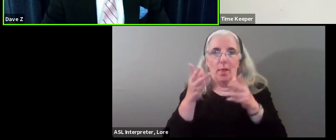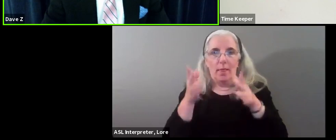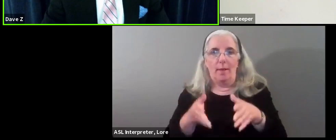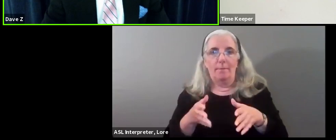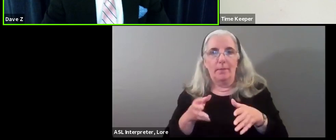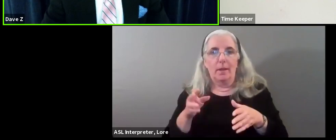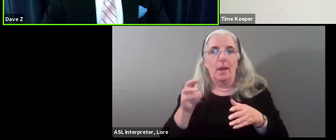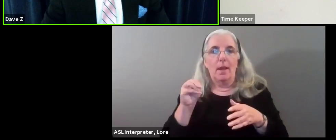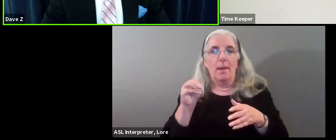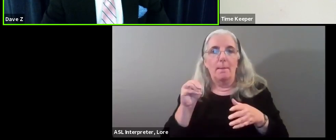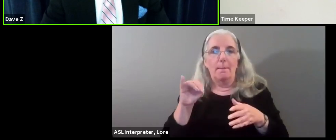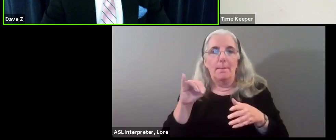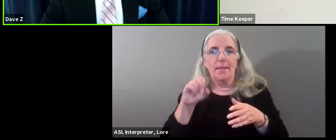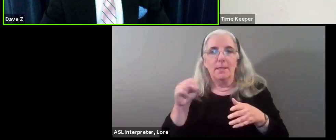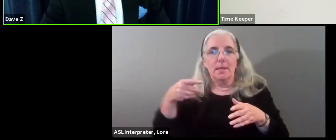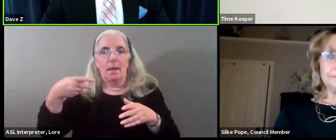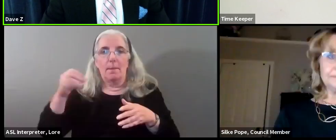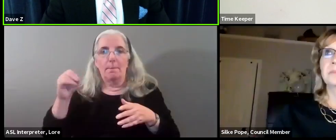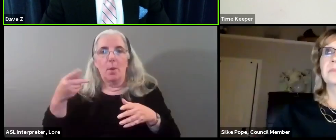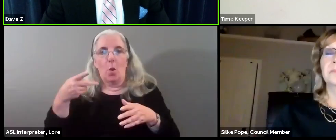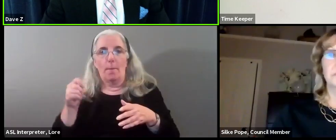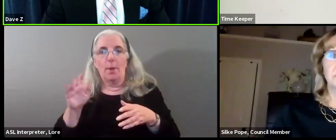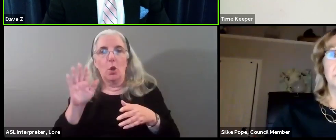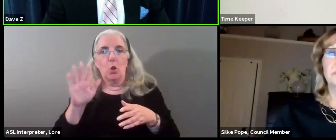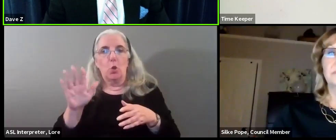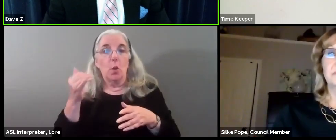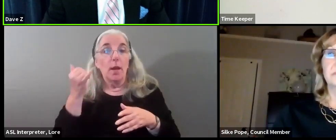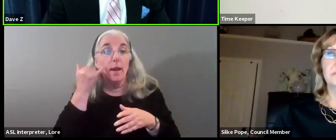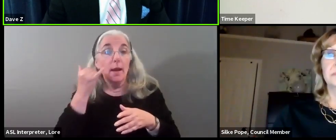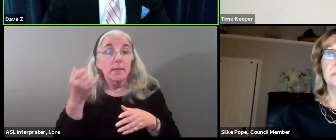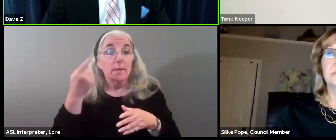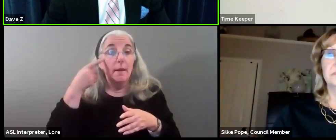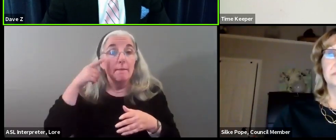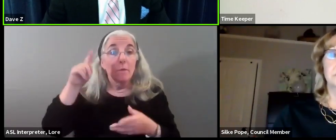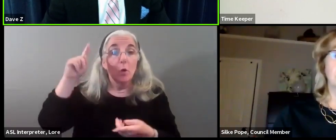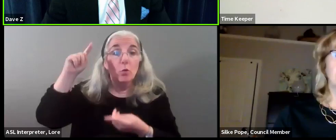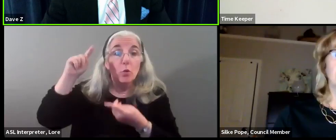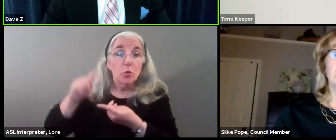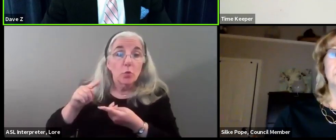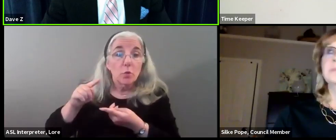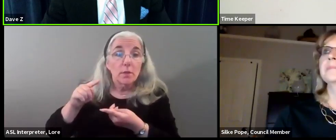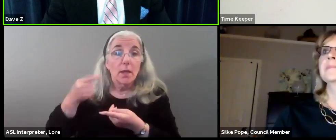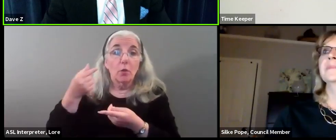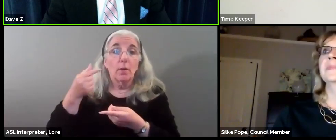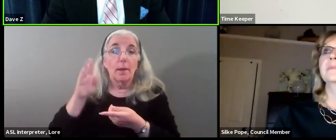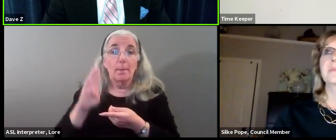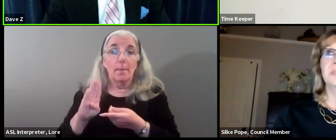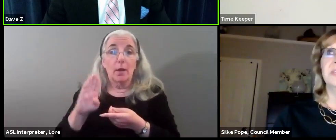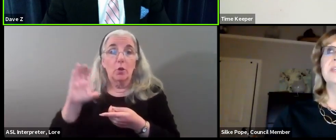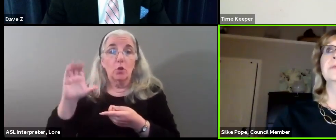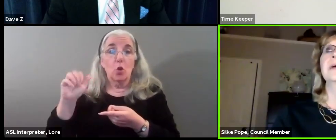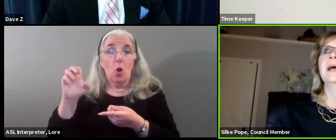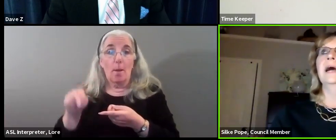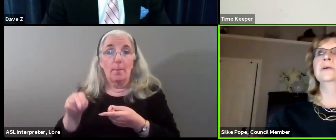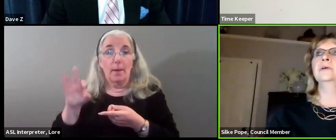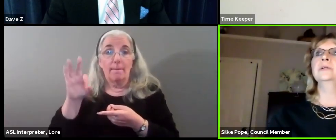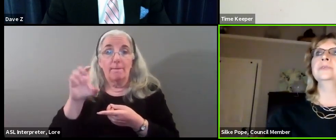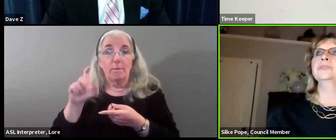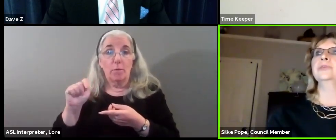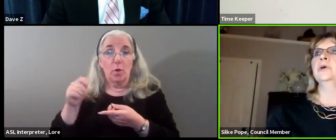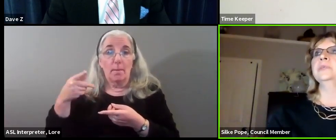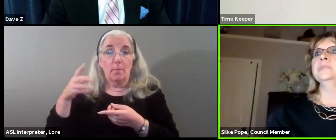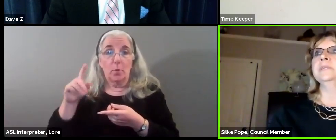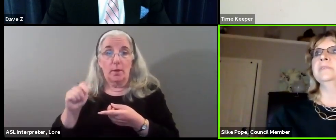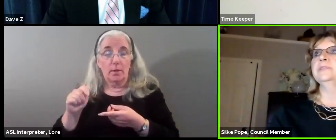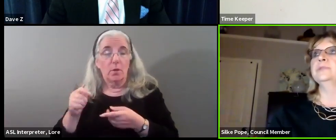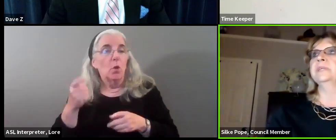Ms. Pope. Ms. Pope, share your ideas, please, on reducing Greenbelt's carbon footprint. Thank you. Our goal